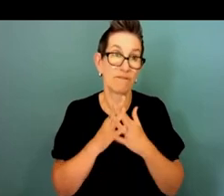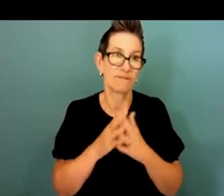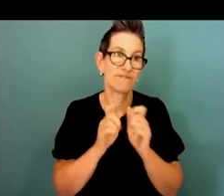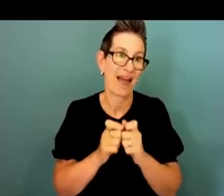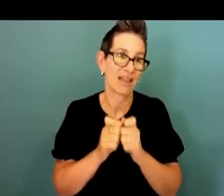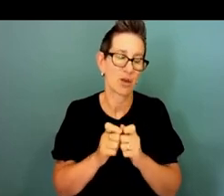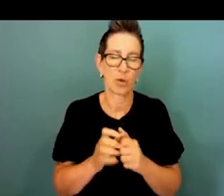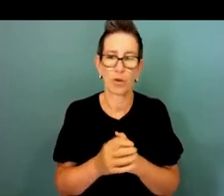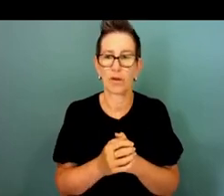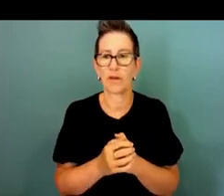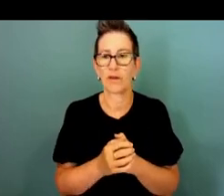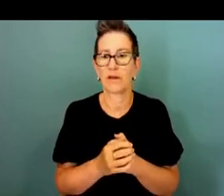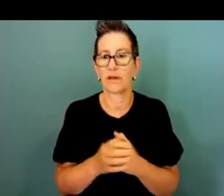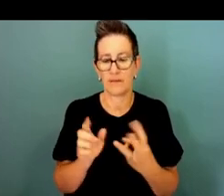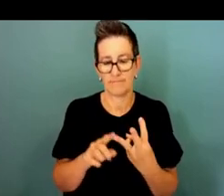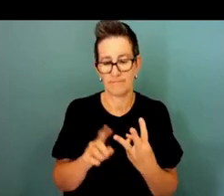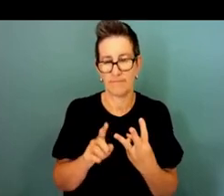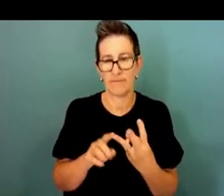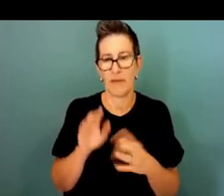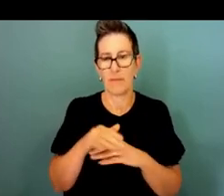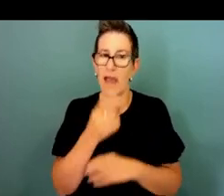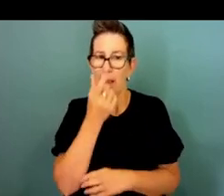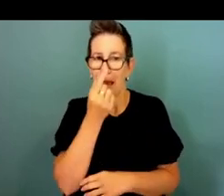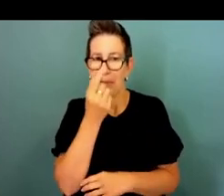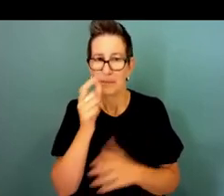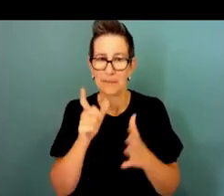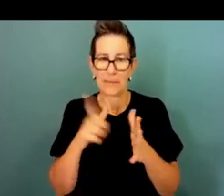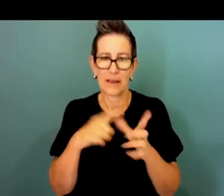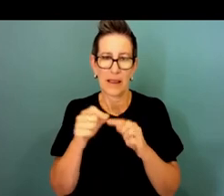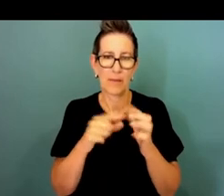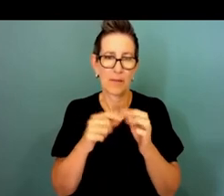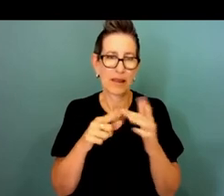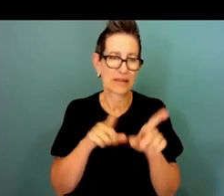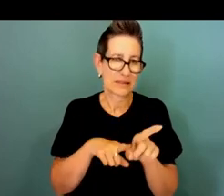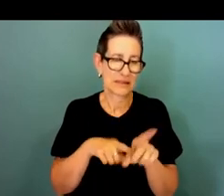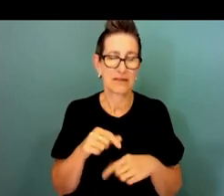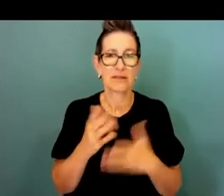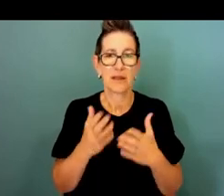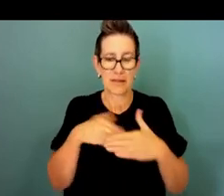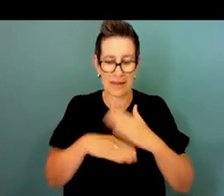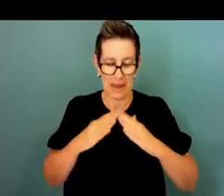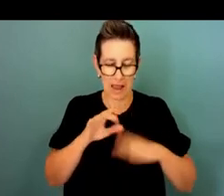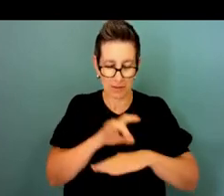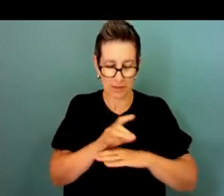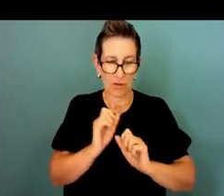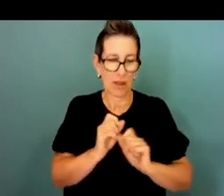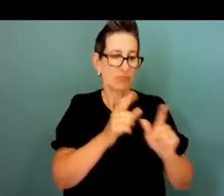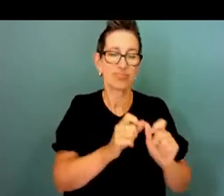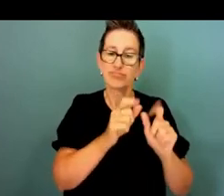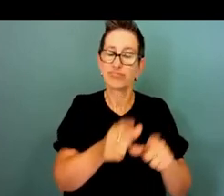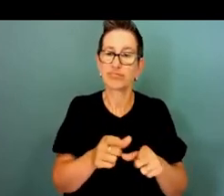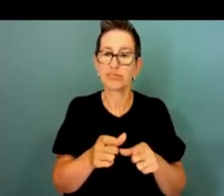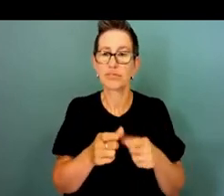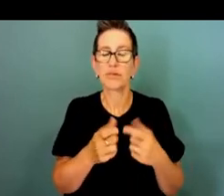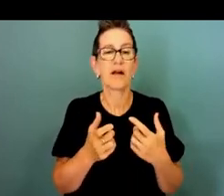that we're developing up around capability so when you know in-house consultants go out engagement by